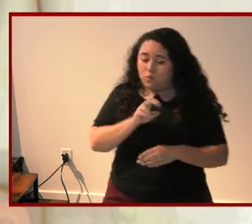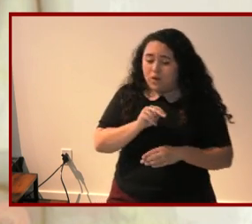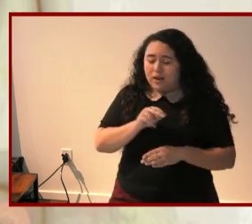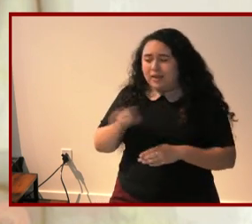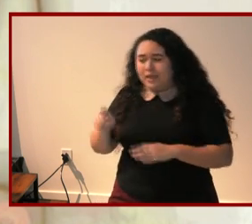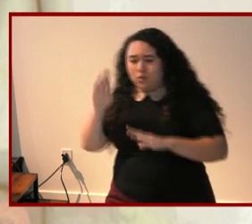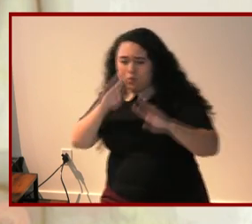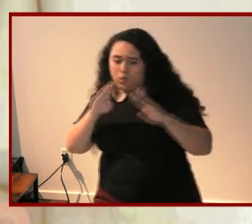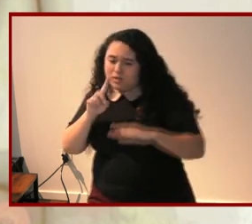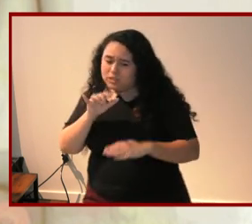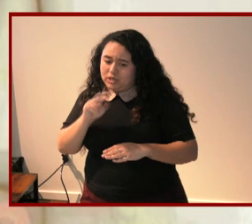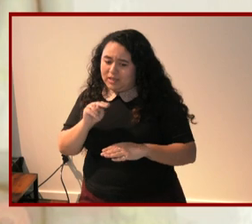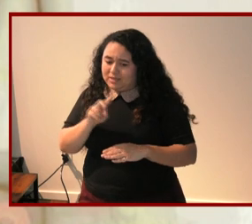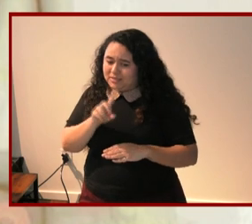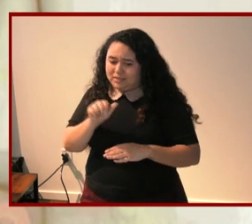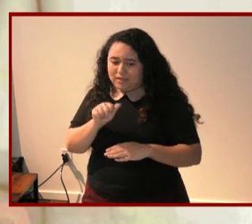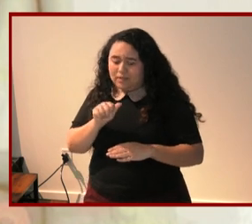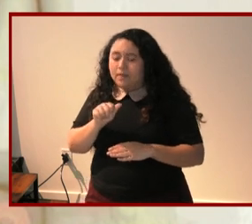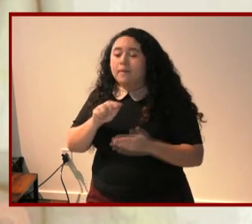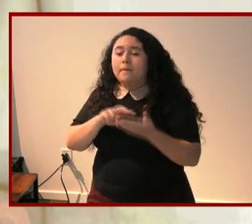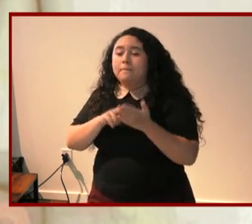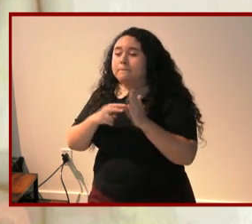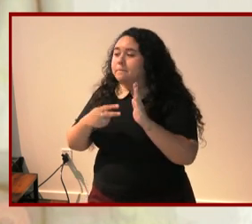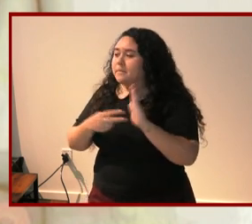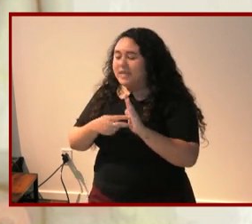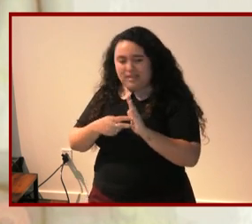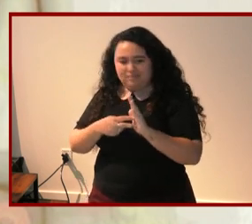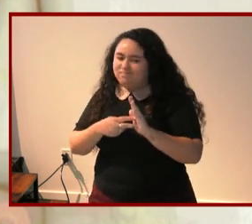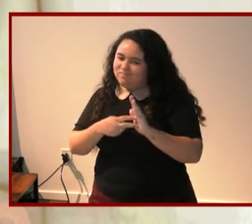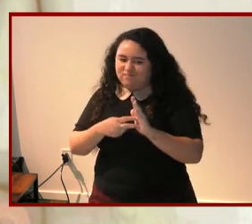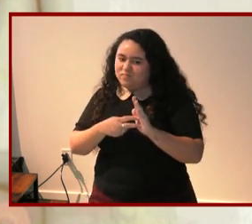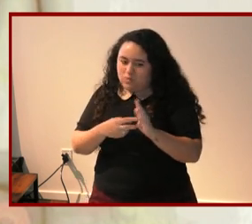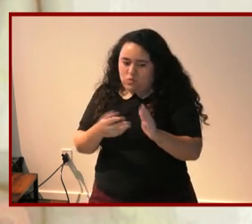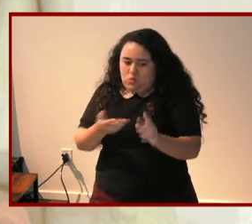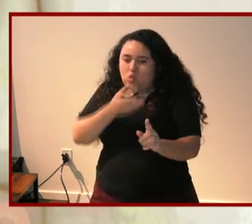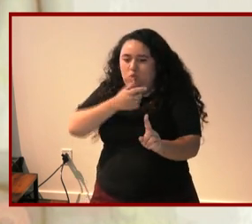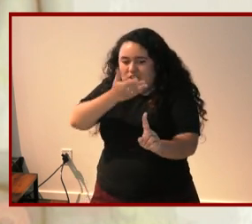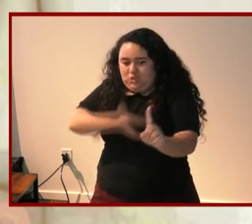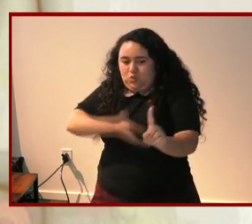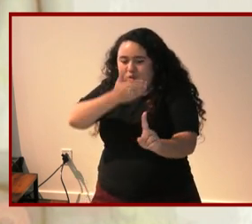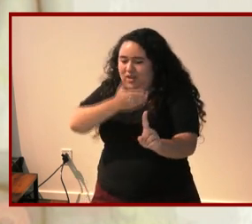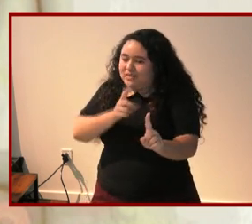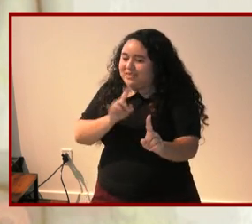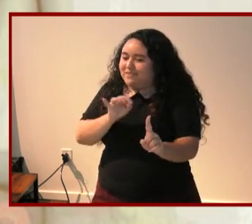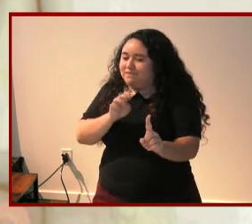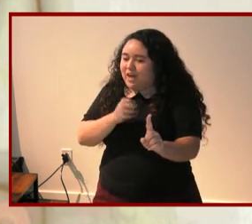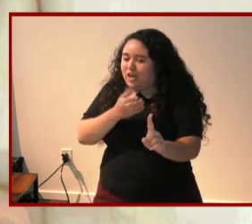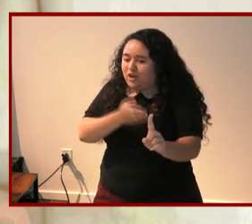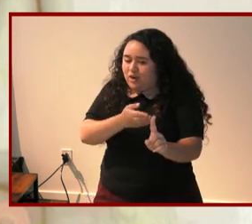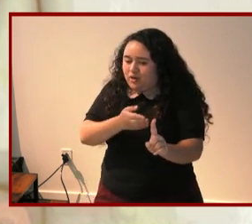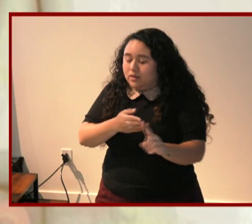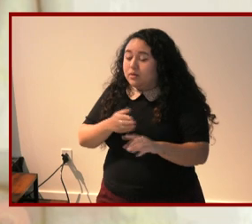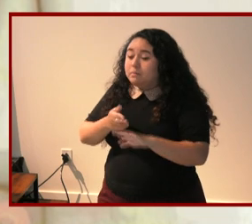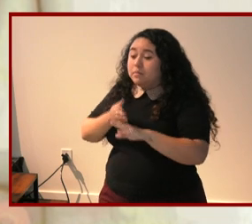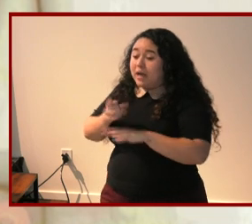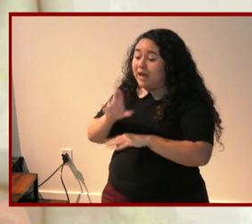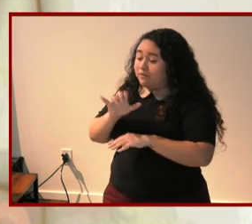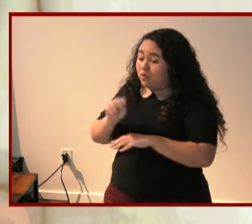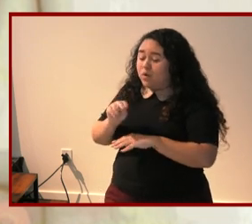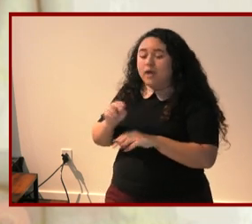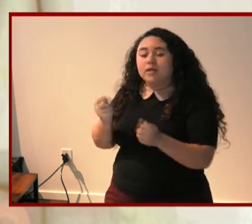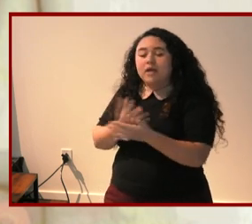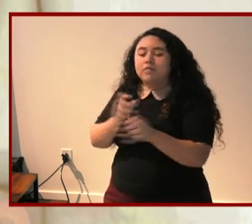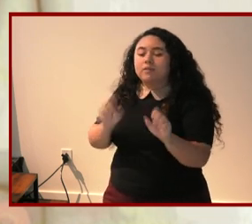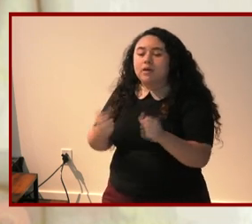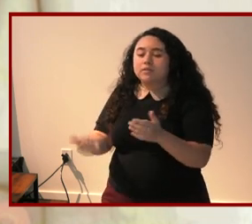worried jillian's disability would come to define her end quote but after ryan quote everything was possible again